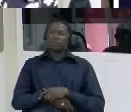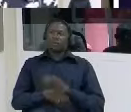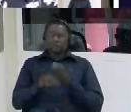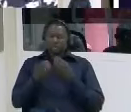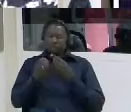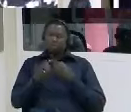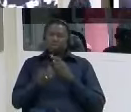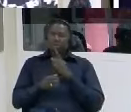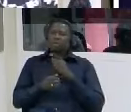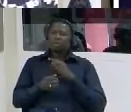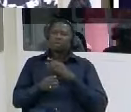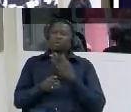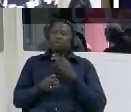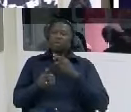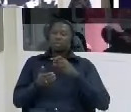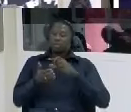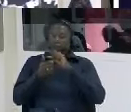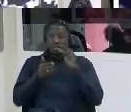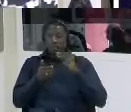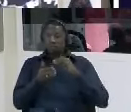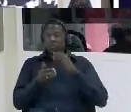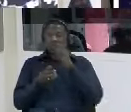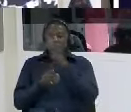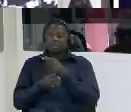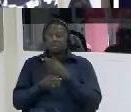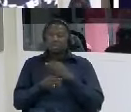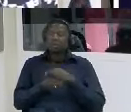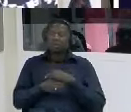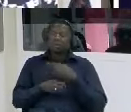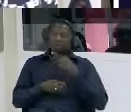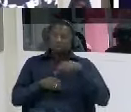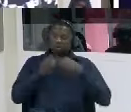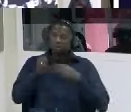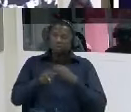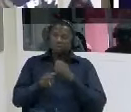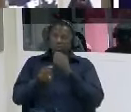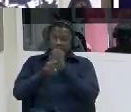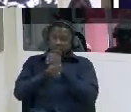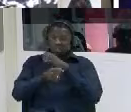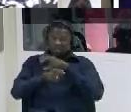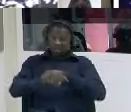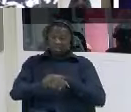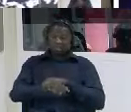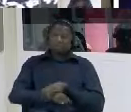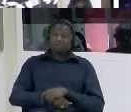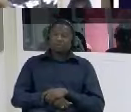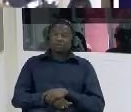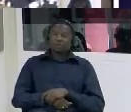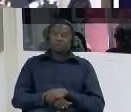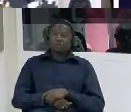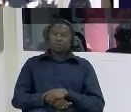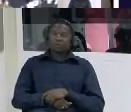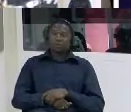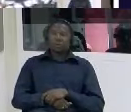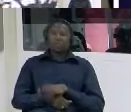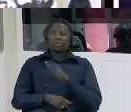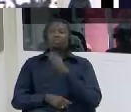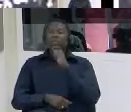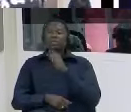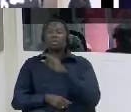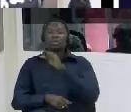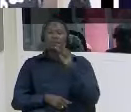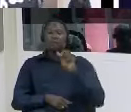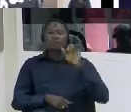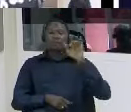that is yaya dampha yaya dampha was a journalist working with the amnesty international and uh